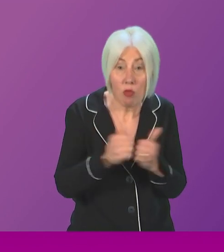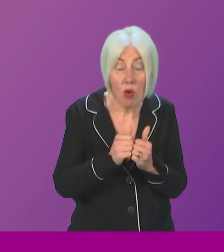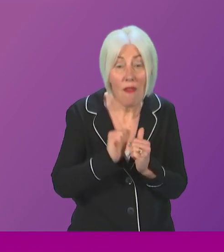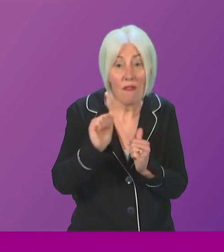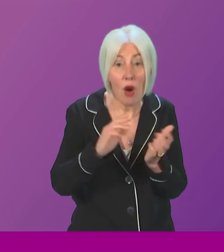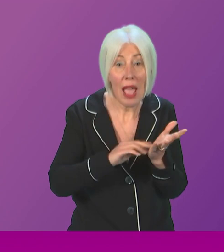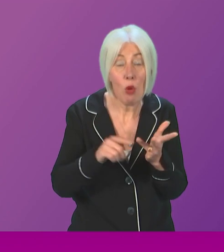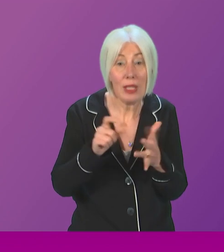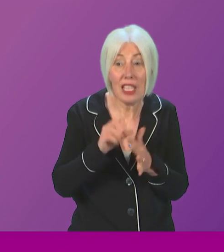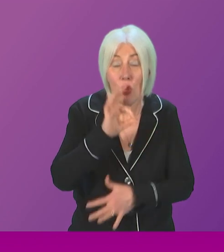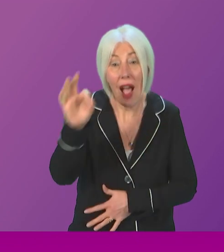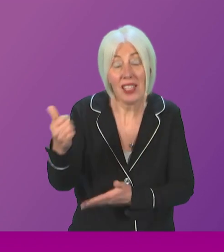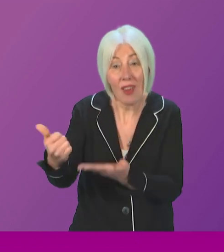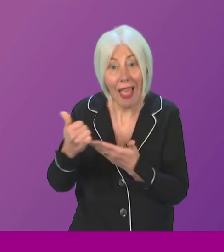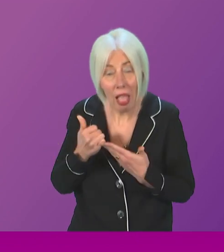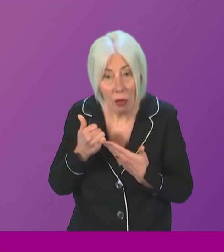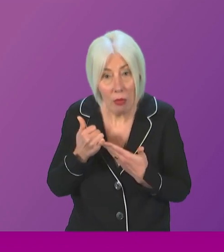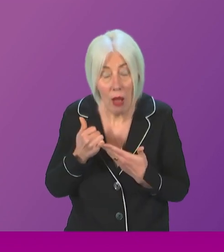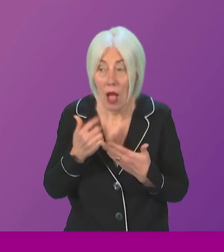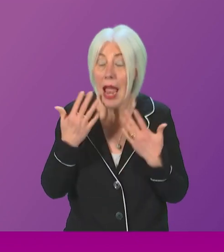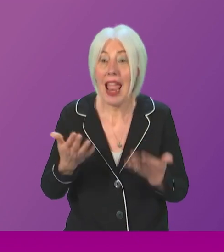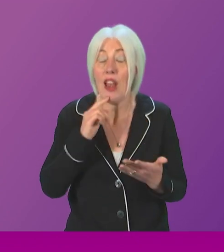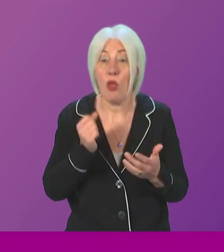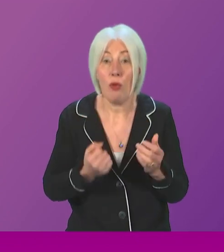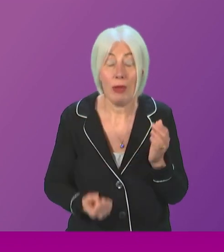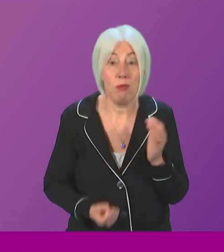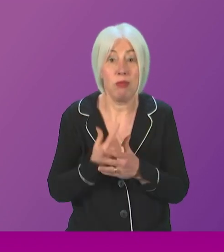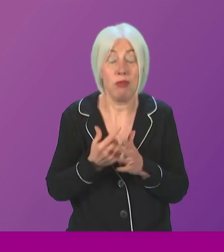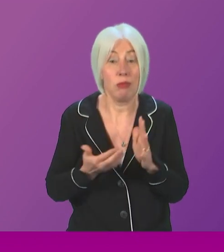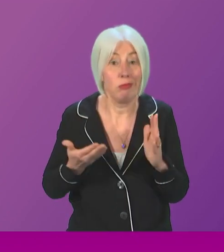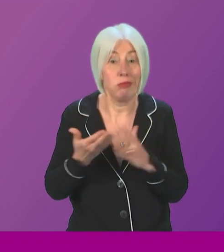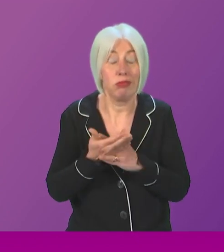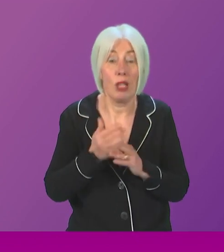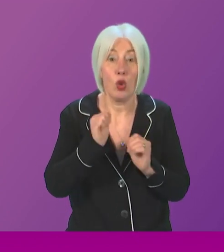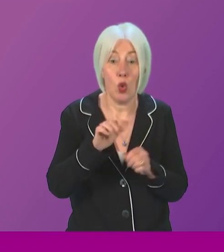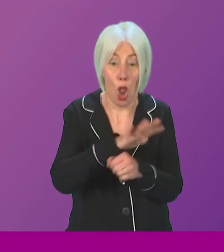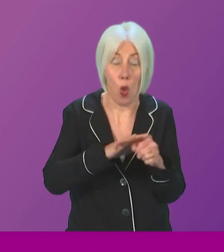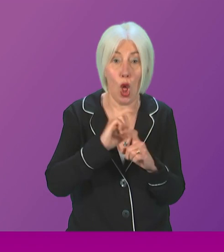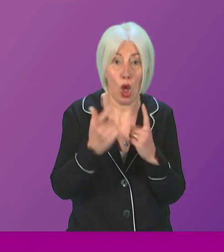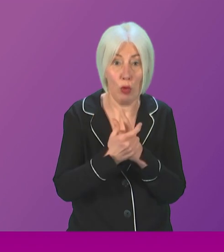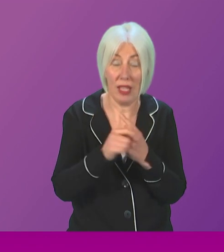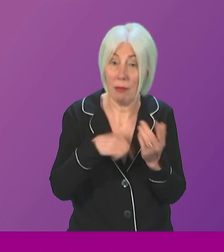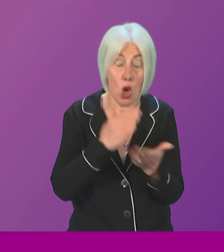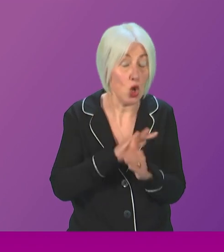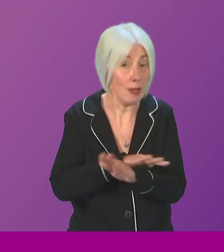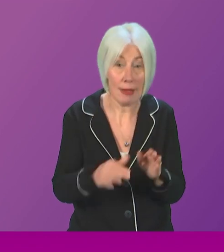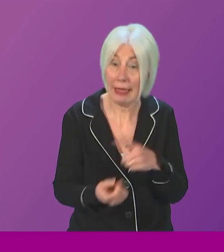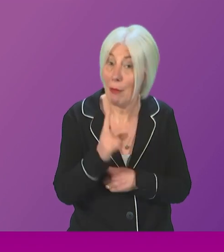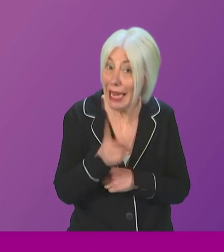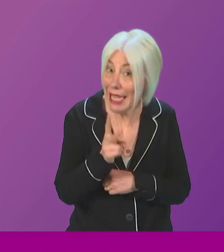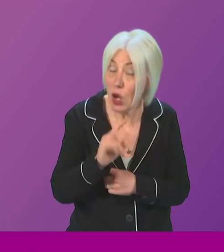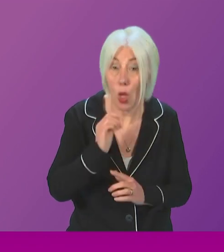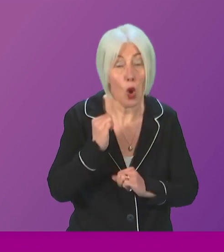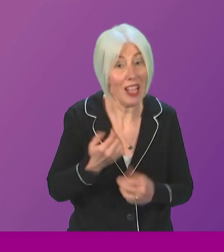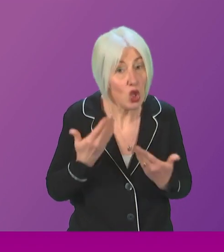that? And given the need to ensure that this kind of disruption and the severe impact it has on local communities doesn't happen again, will he commit today to